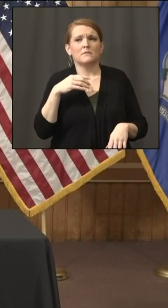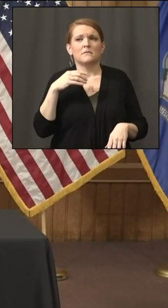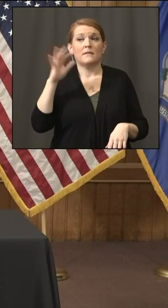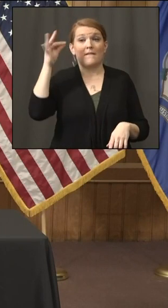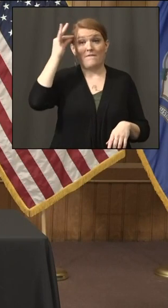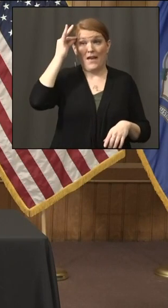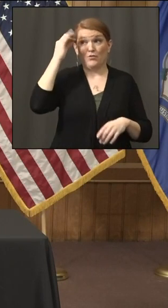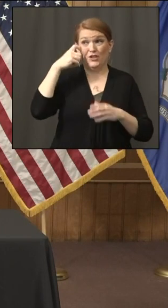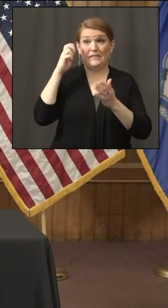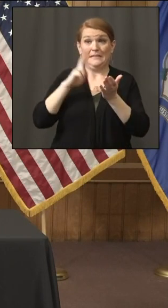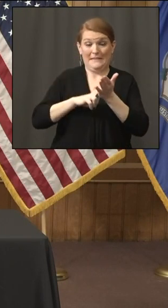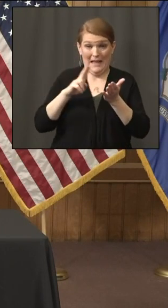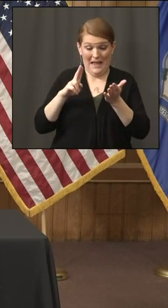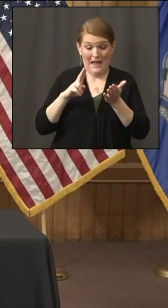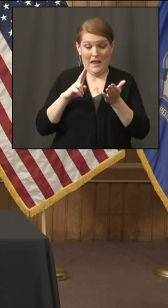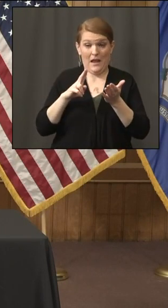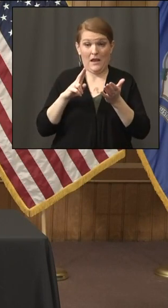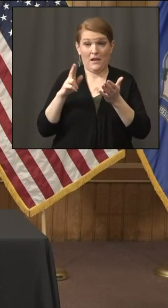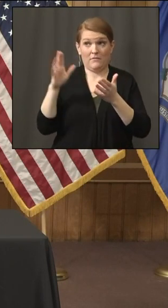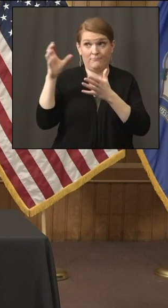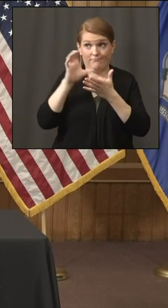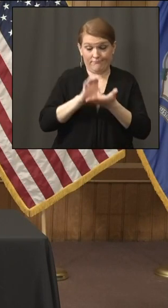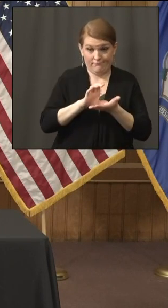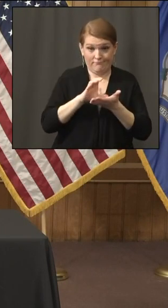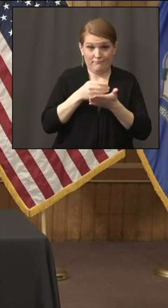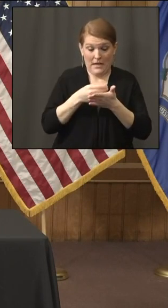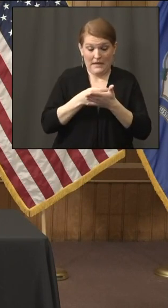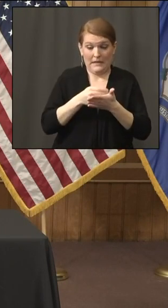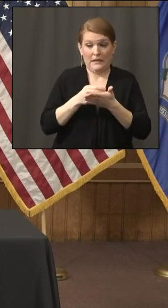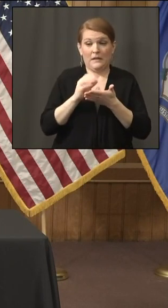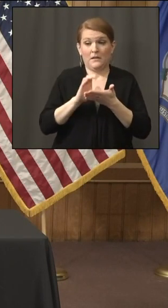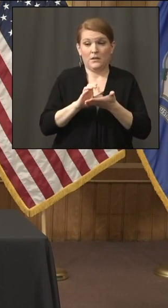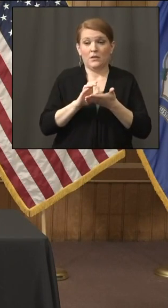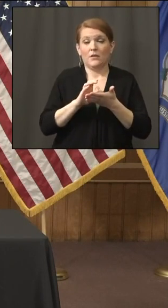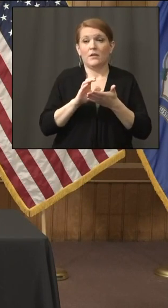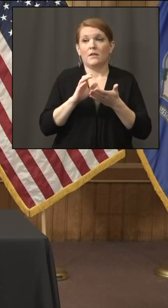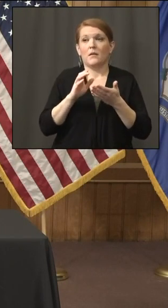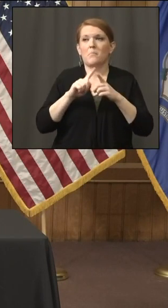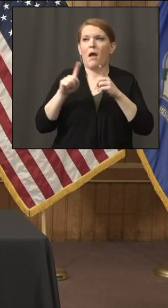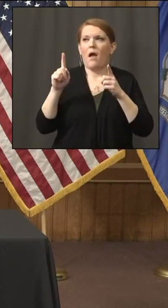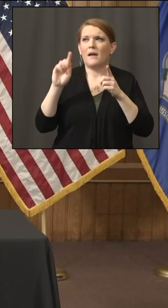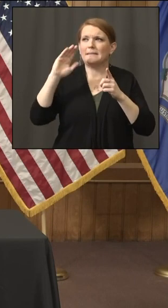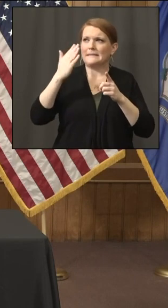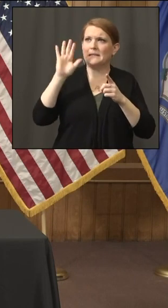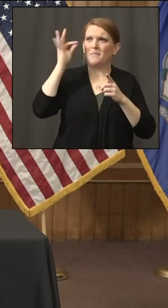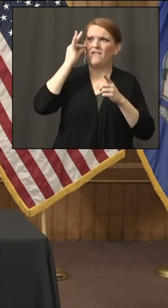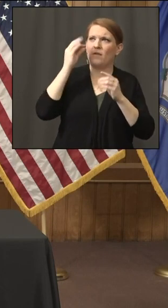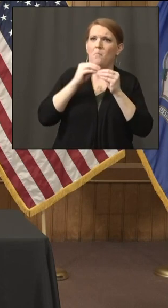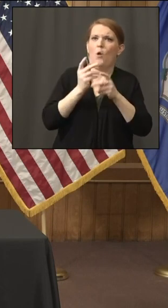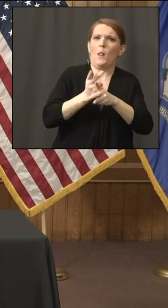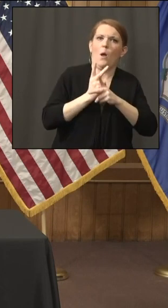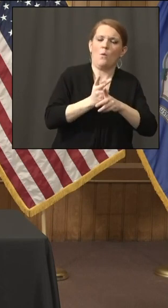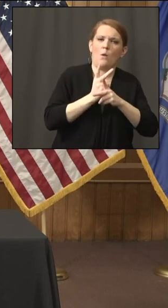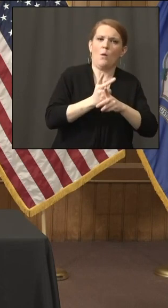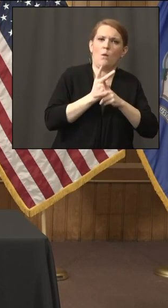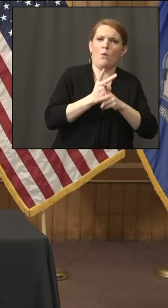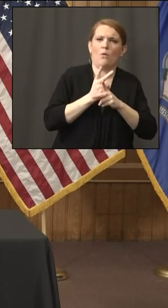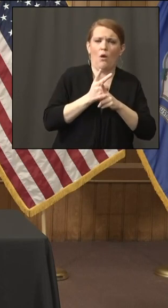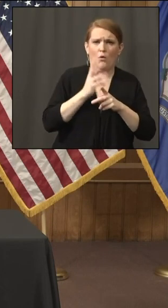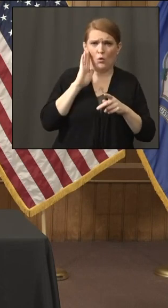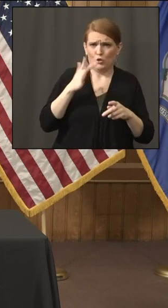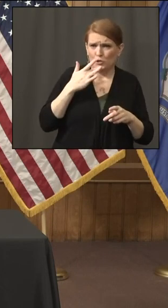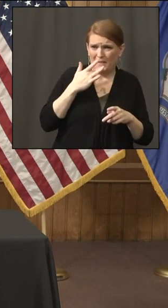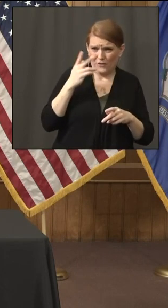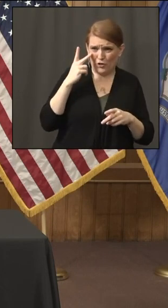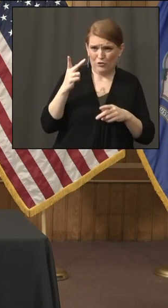grants in the federal program instead of more loans? Because we hear this all the time that a lot of these businesses, they